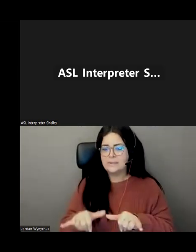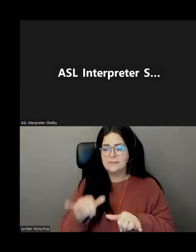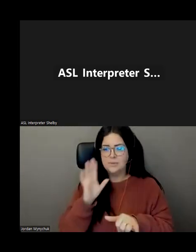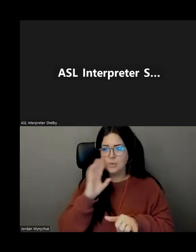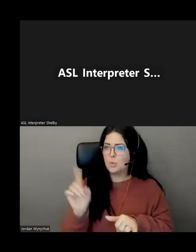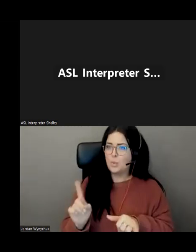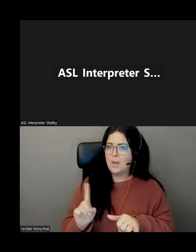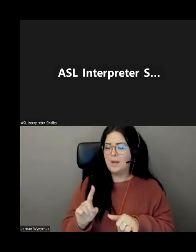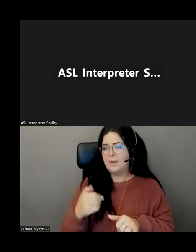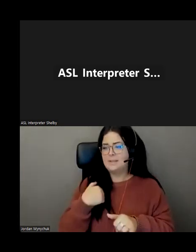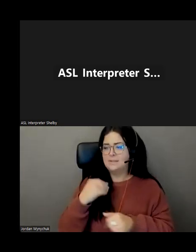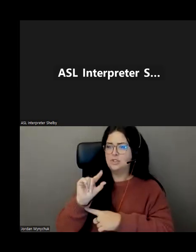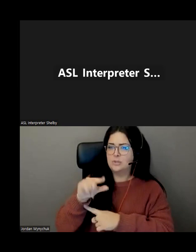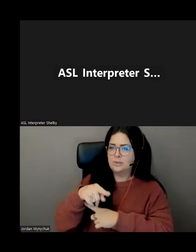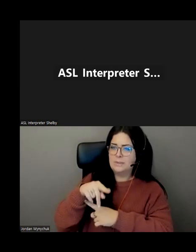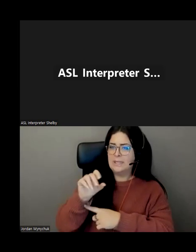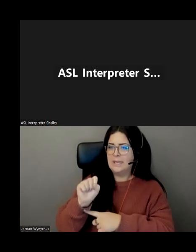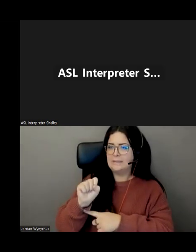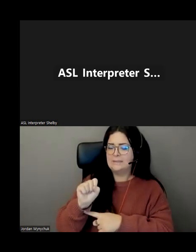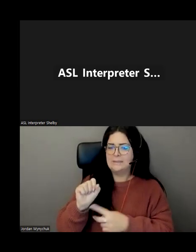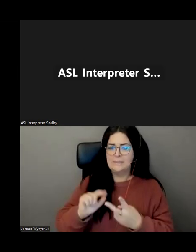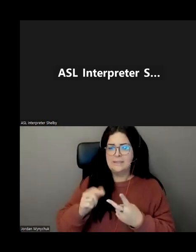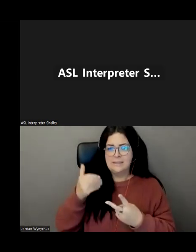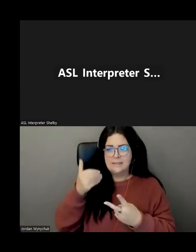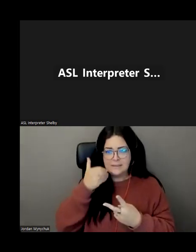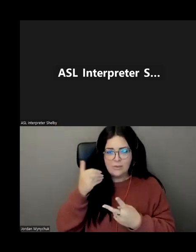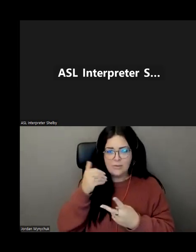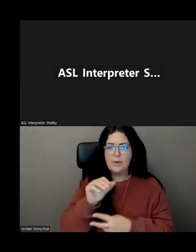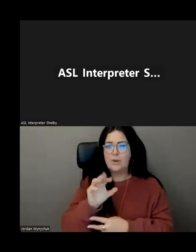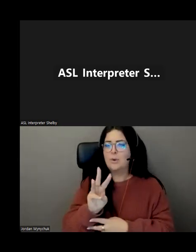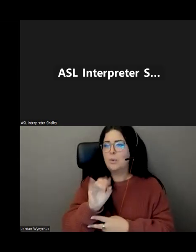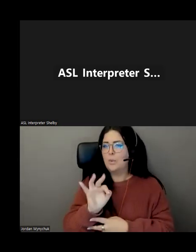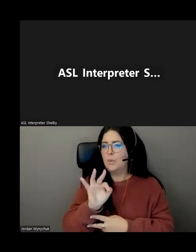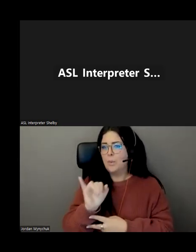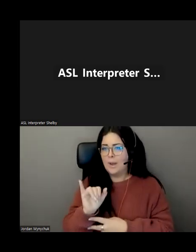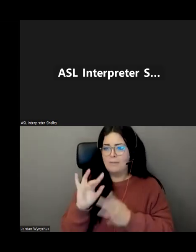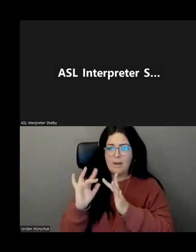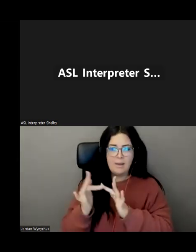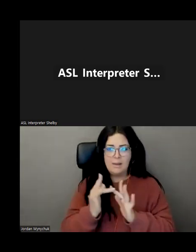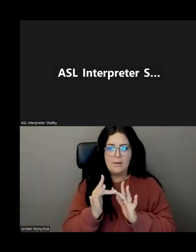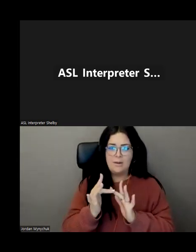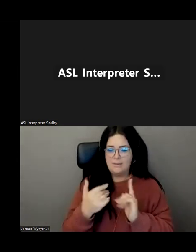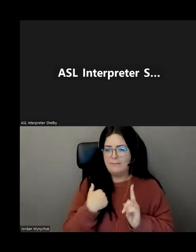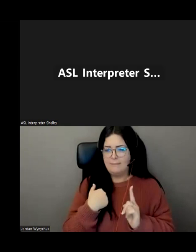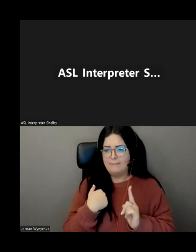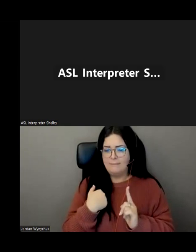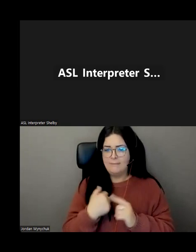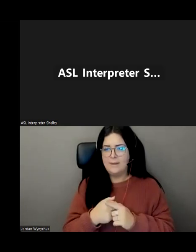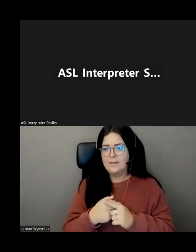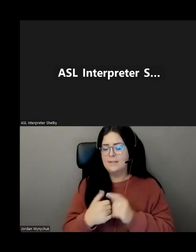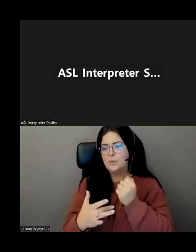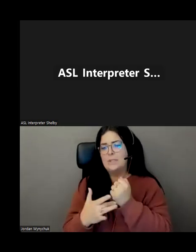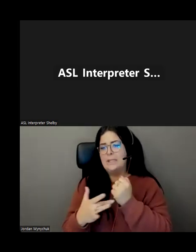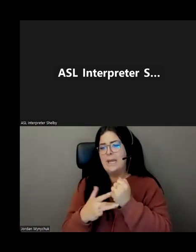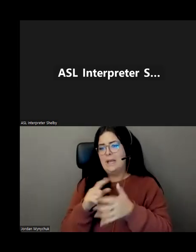um gps cellular um internet wi-fi hotspots intelligent problems techie stuff that